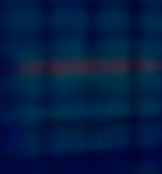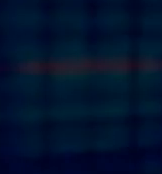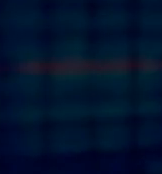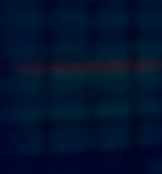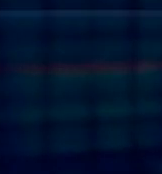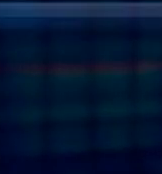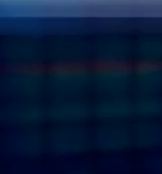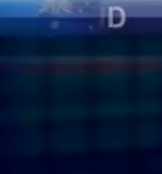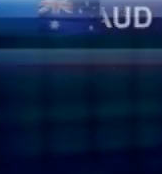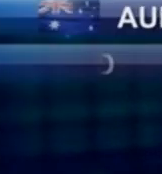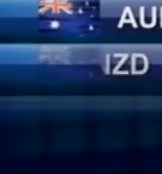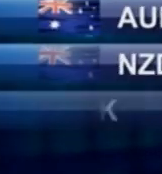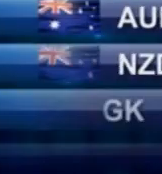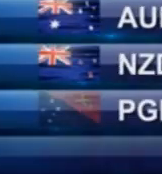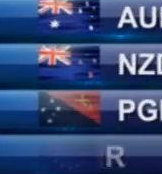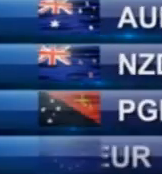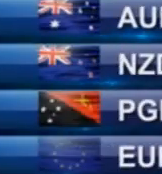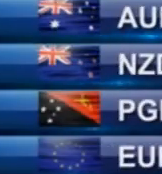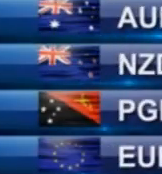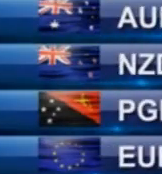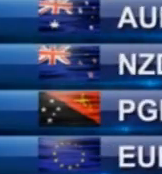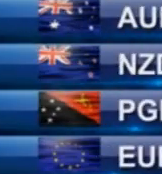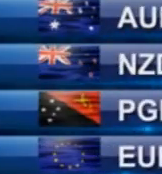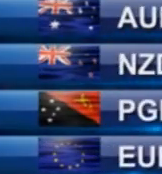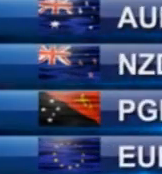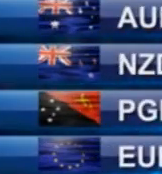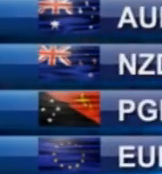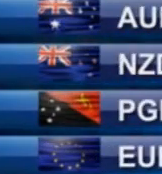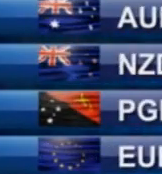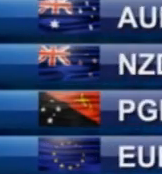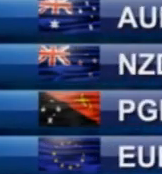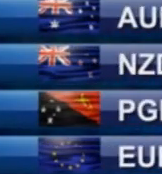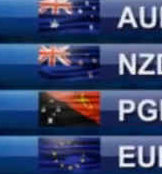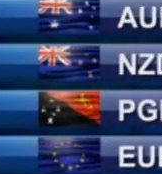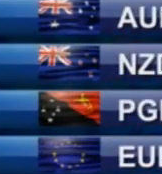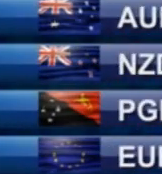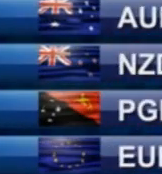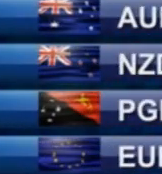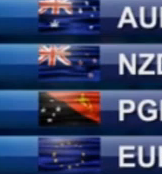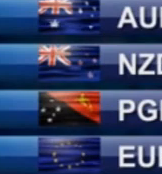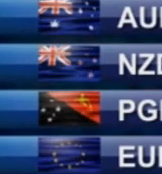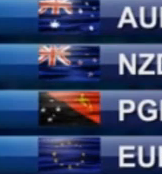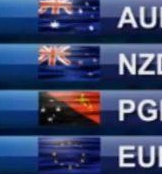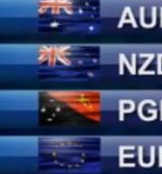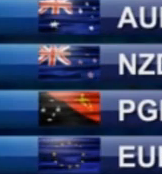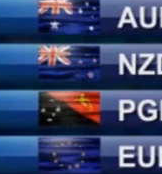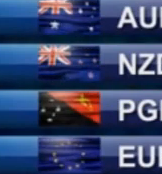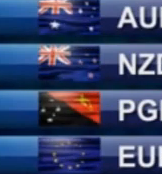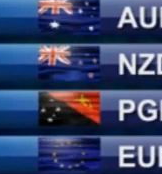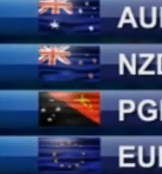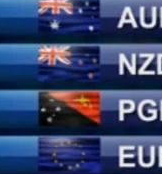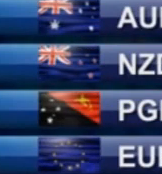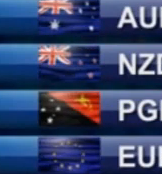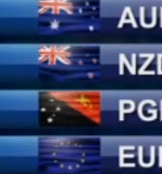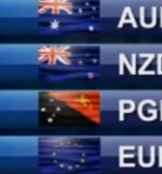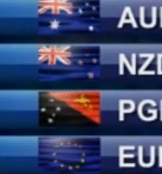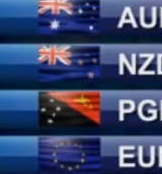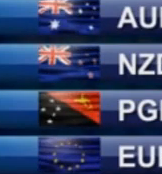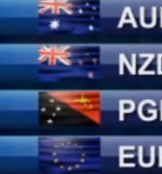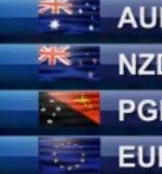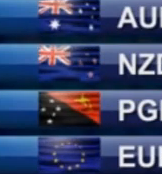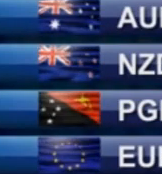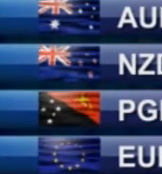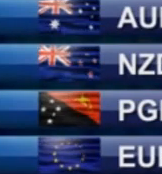Here are the local exchange rates as set early this morning The money markets were very quiet today as most values remain relatively unchanged